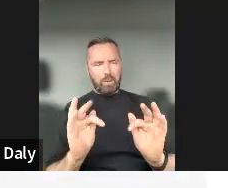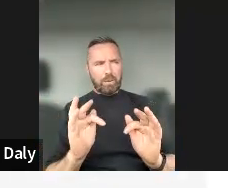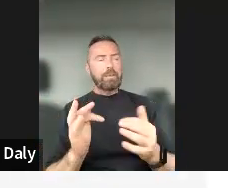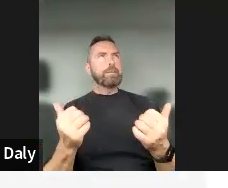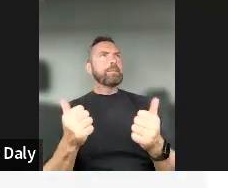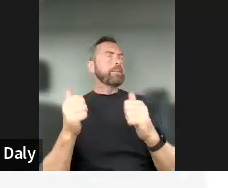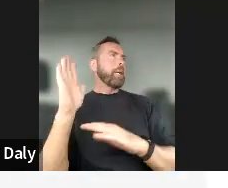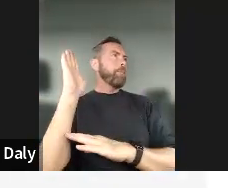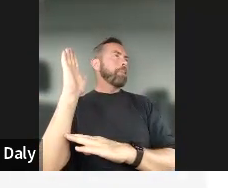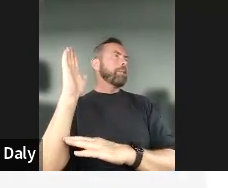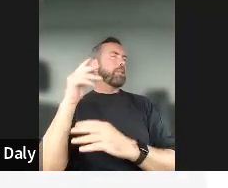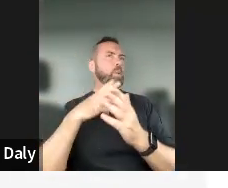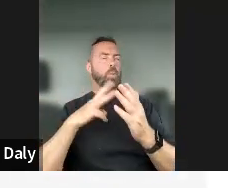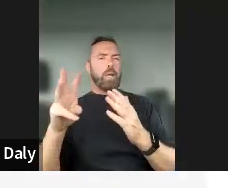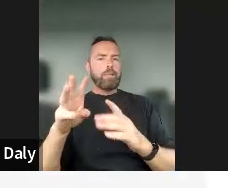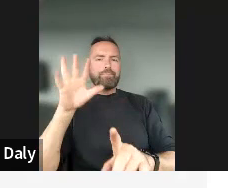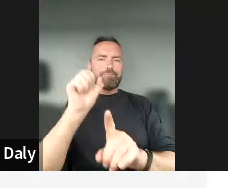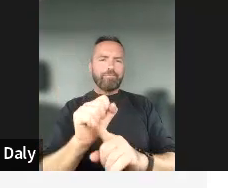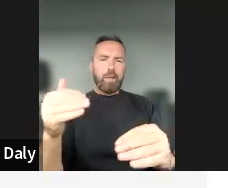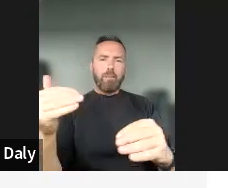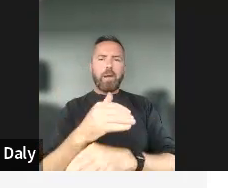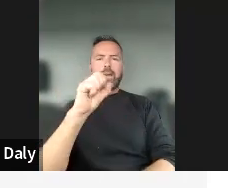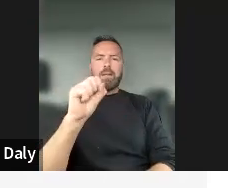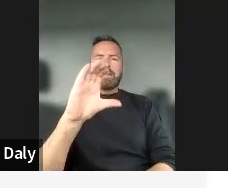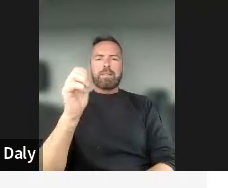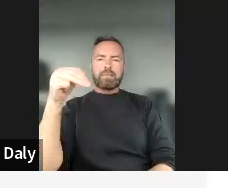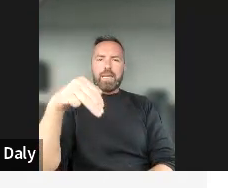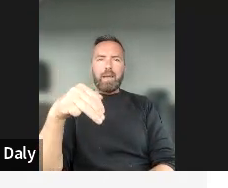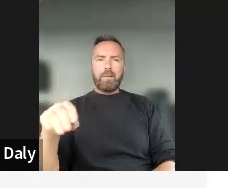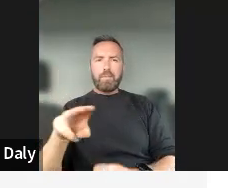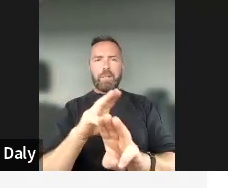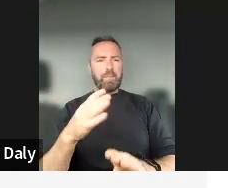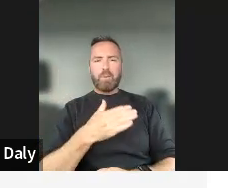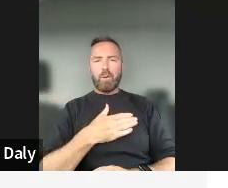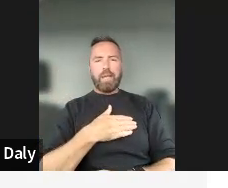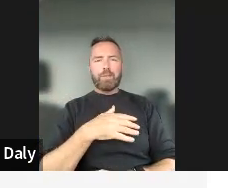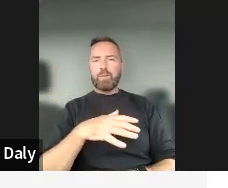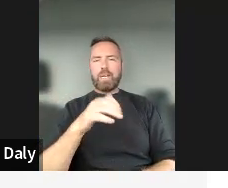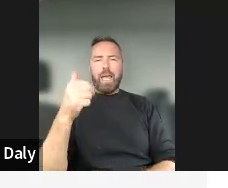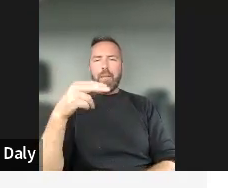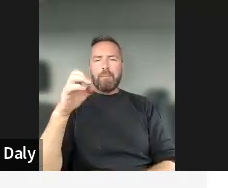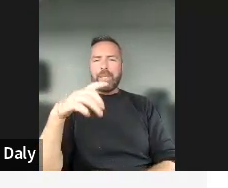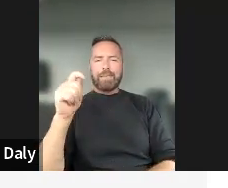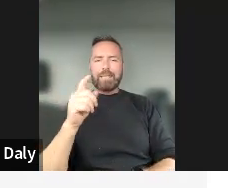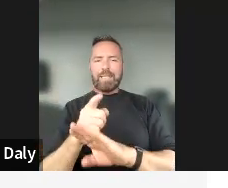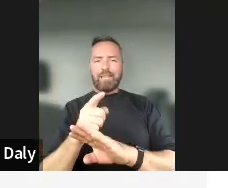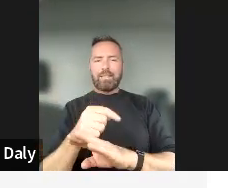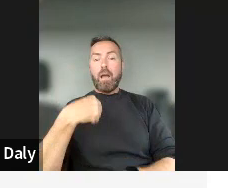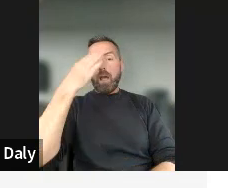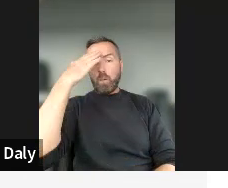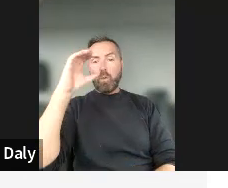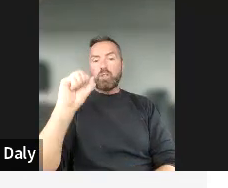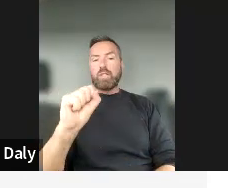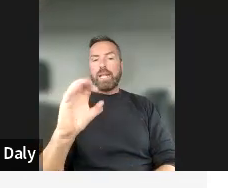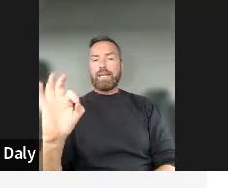more about things people are afraid to talk about. Um, and I was also thinking of, I know Sinead Gibney, who was logging on earlier, who's the